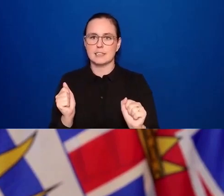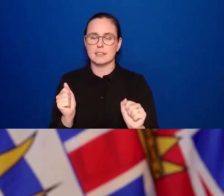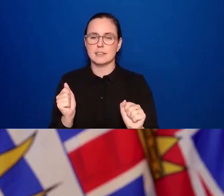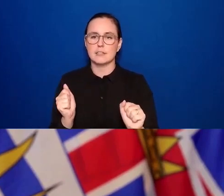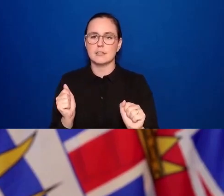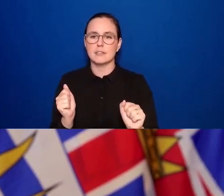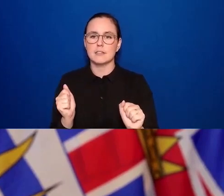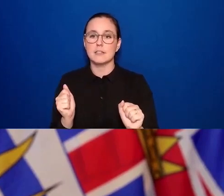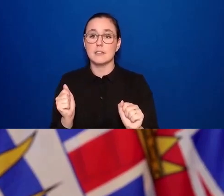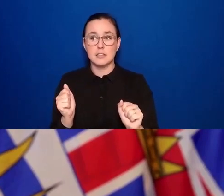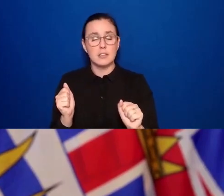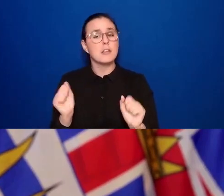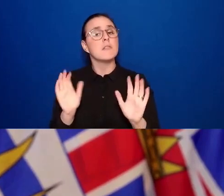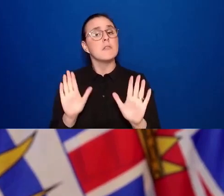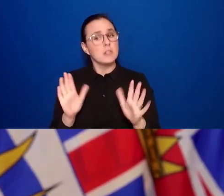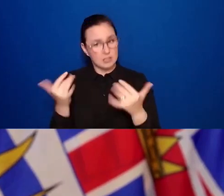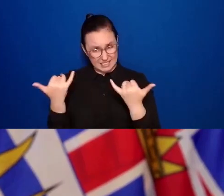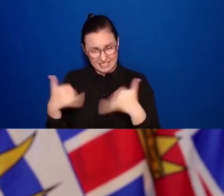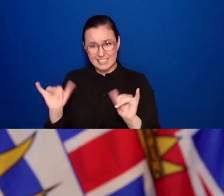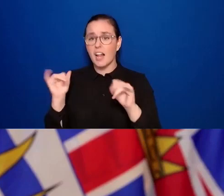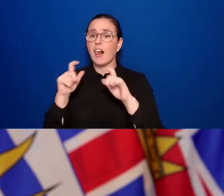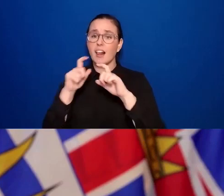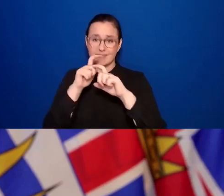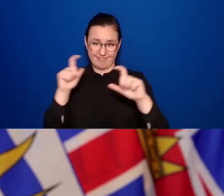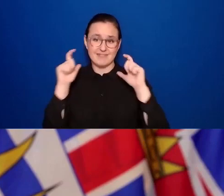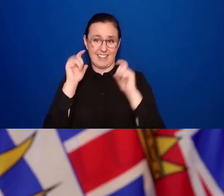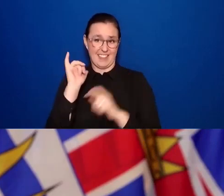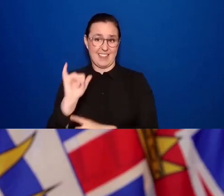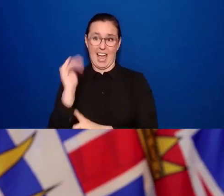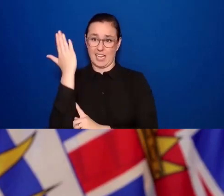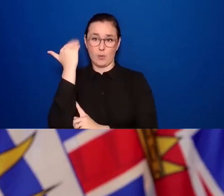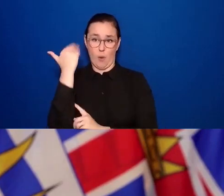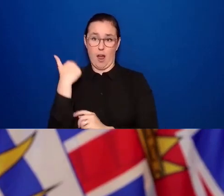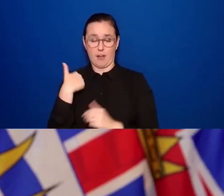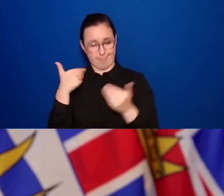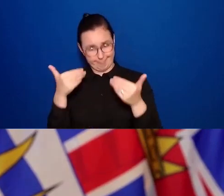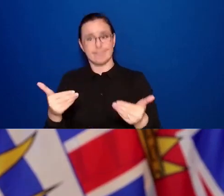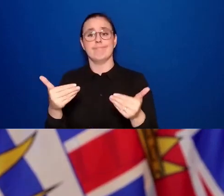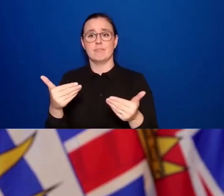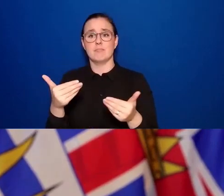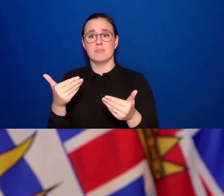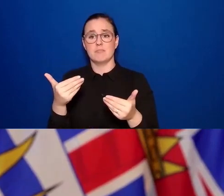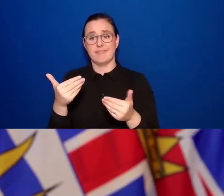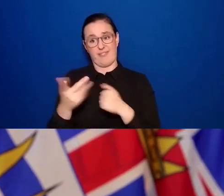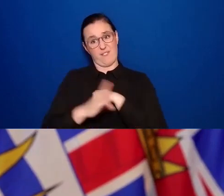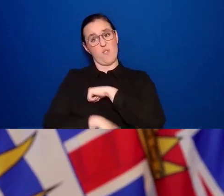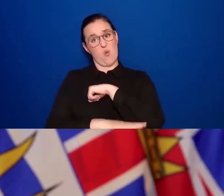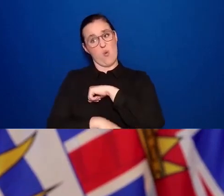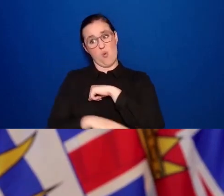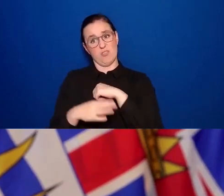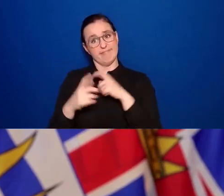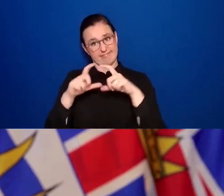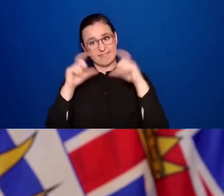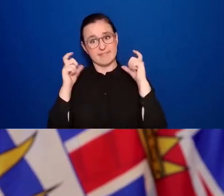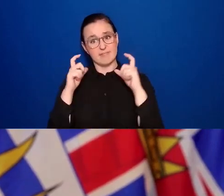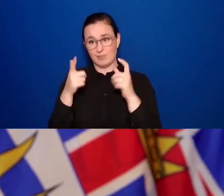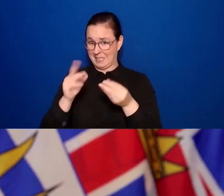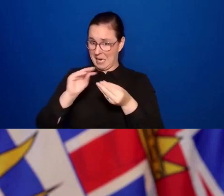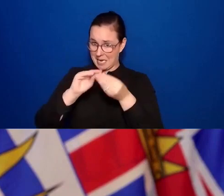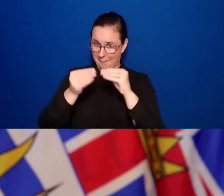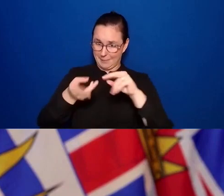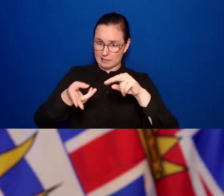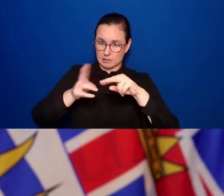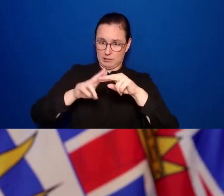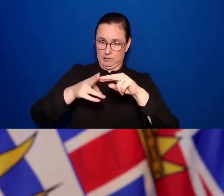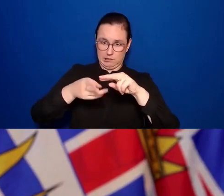We have the mask mandate now as cases started to increase as we're heading into the fall. So it really is looking at that balancing again.